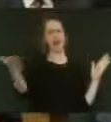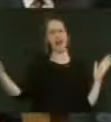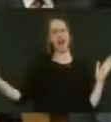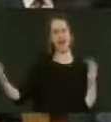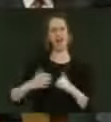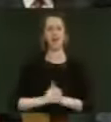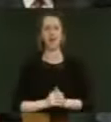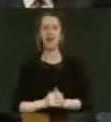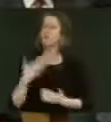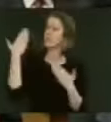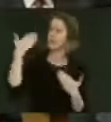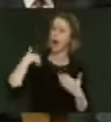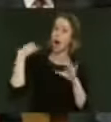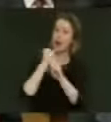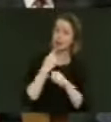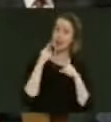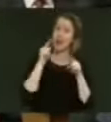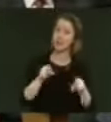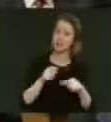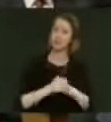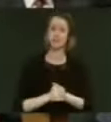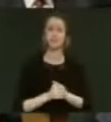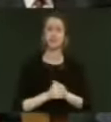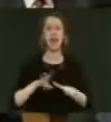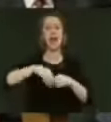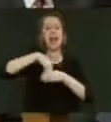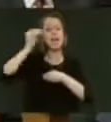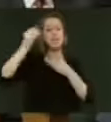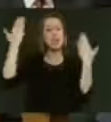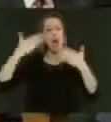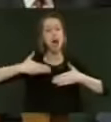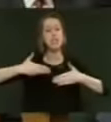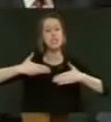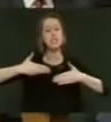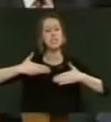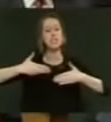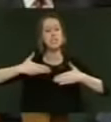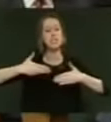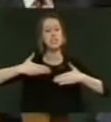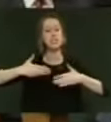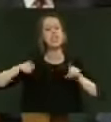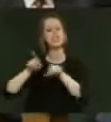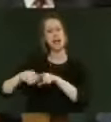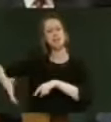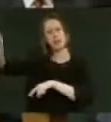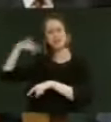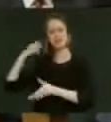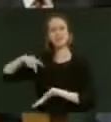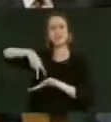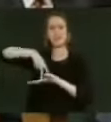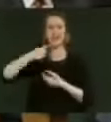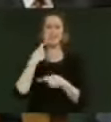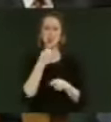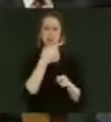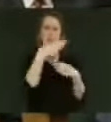Mr Speaker, let me finish with this. On election night, as I had in the past, I got up and I said to New